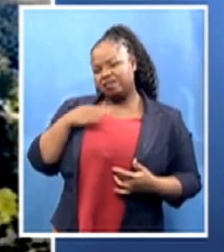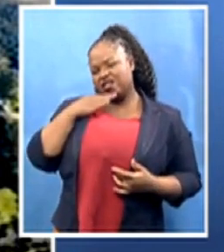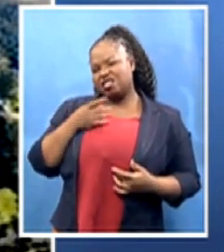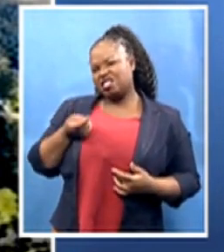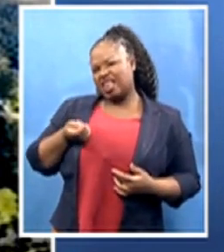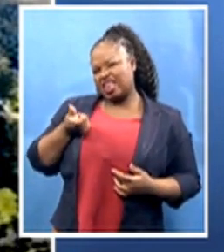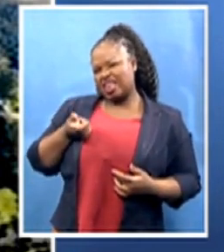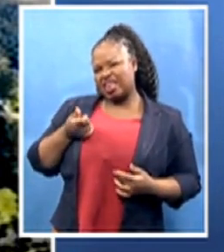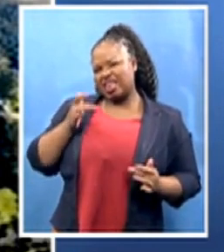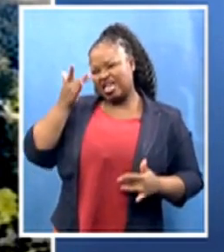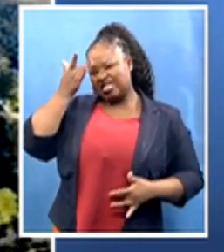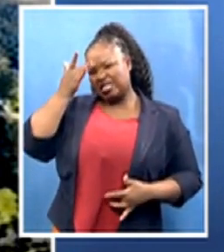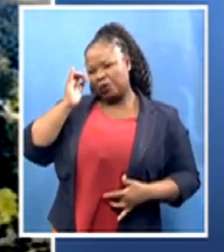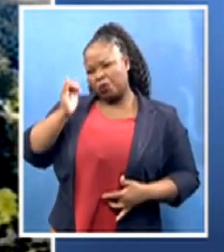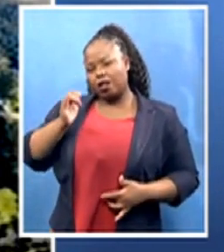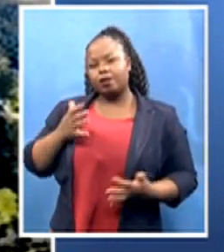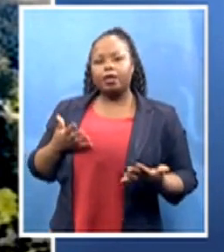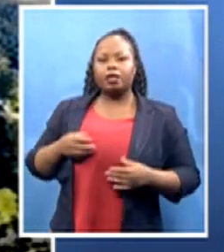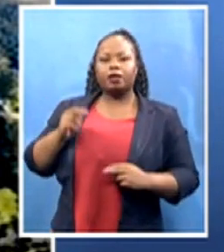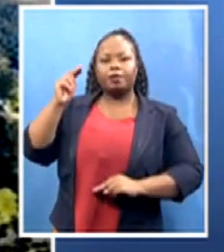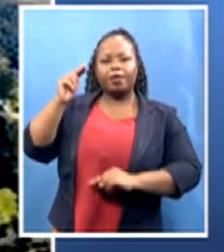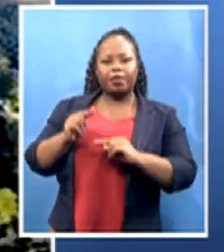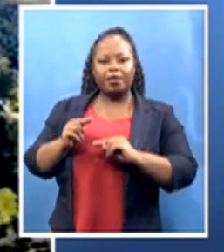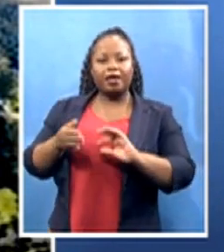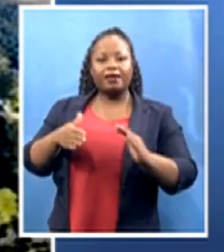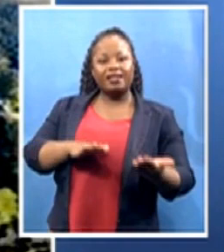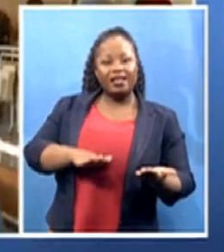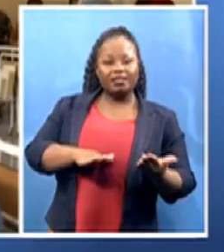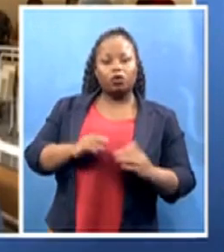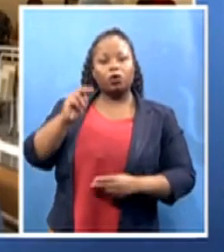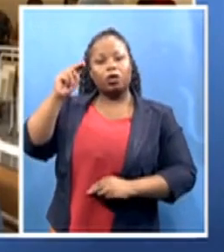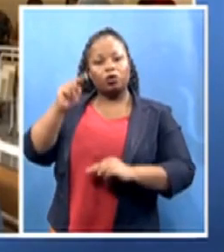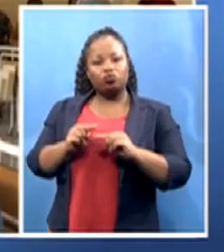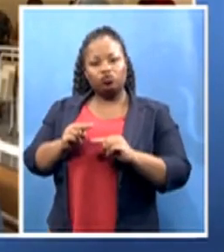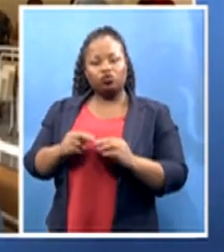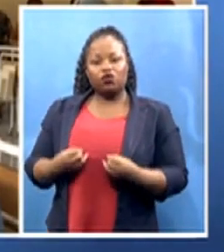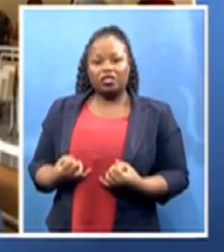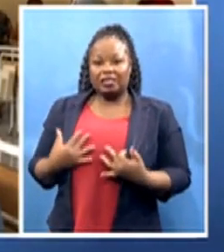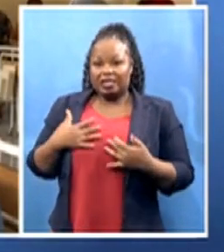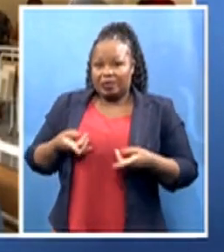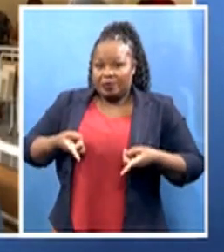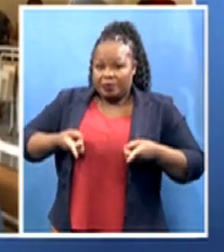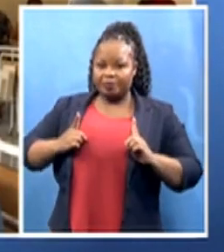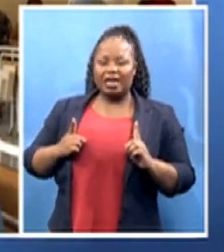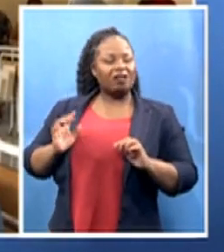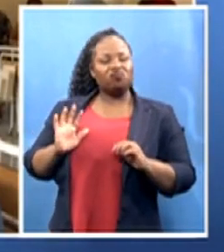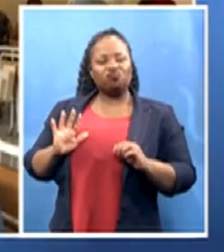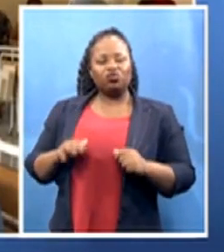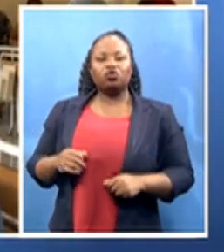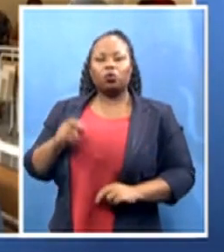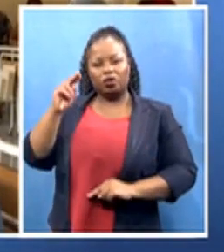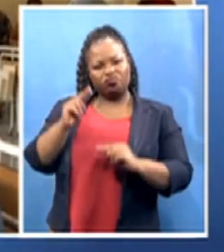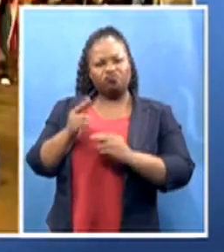We will reduce the long term effects of the disease and we will reduce hospitalizations and the severe effects of the acute disease.